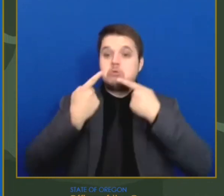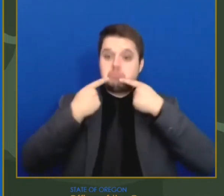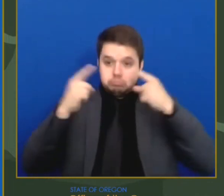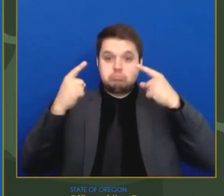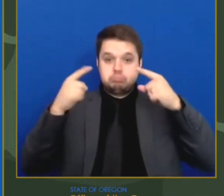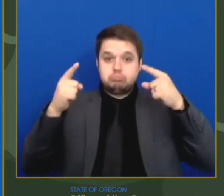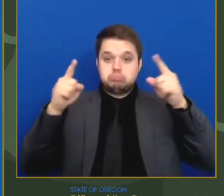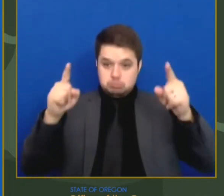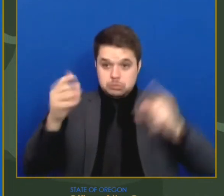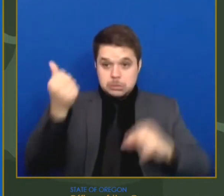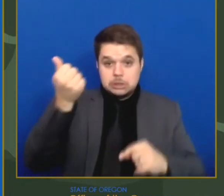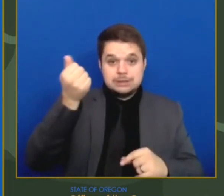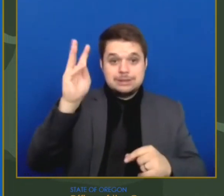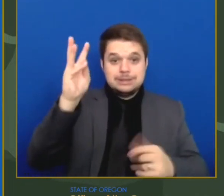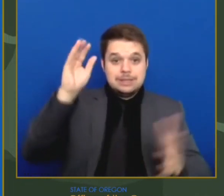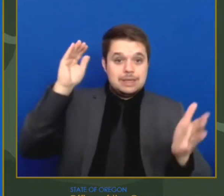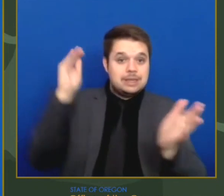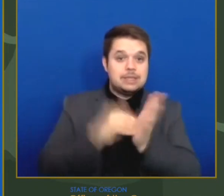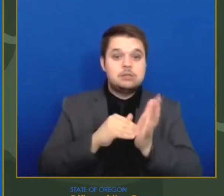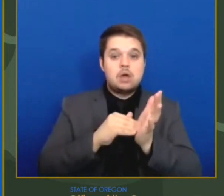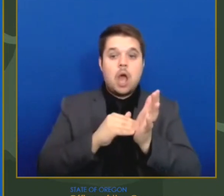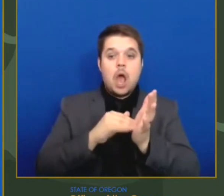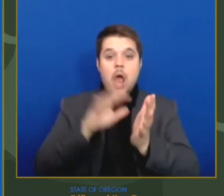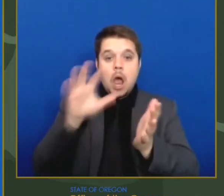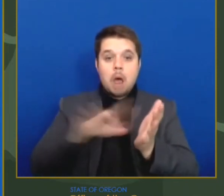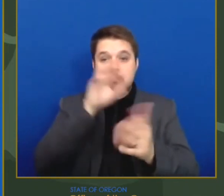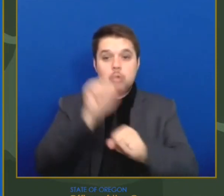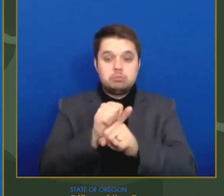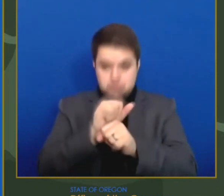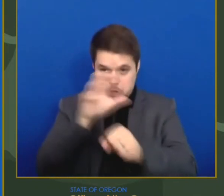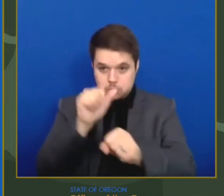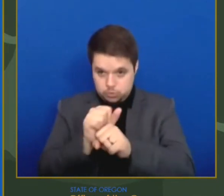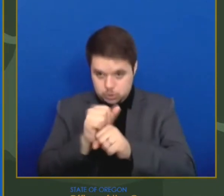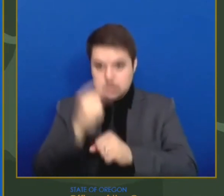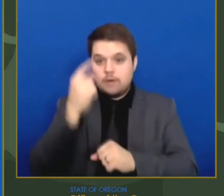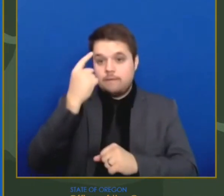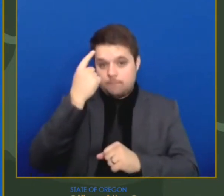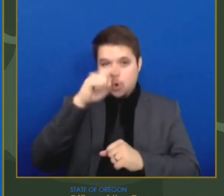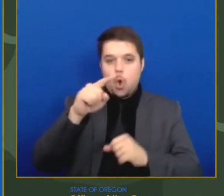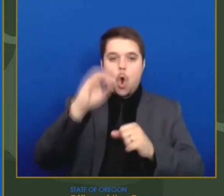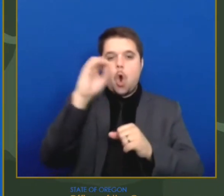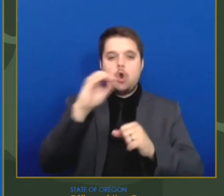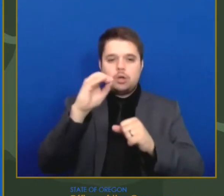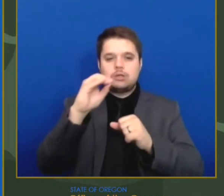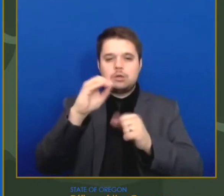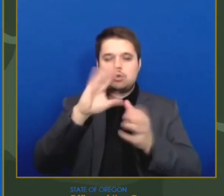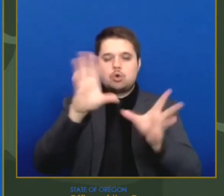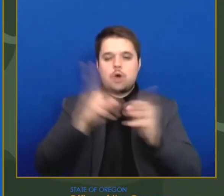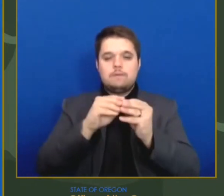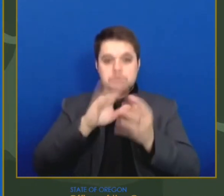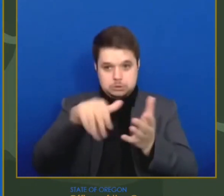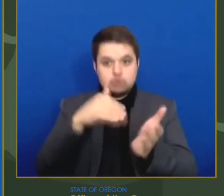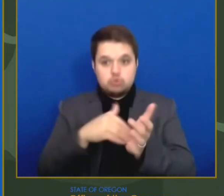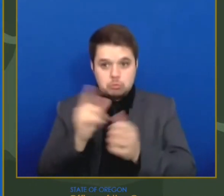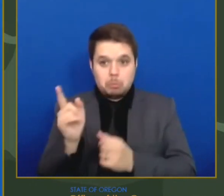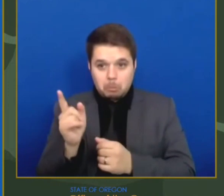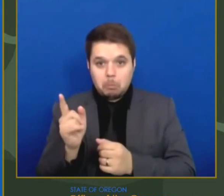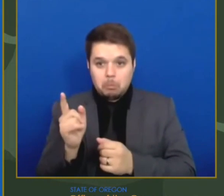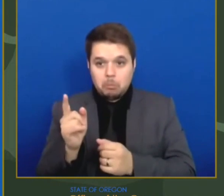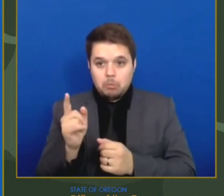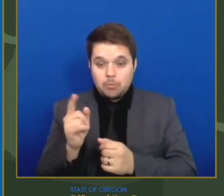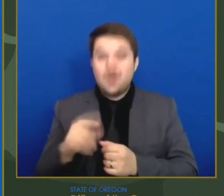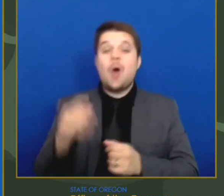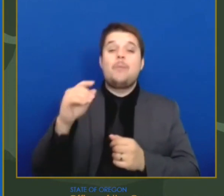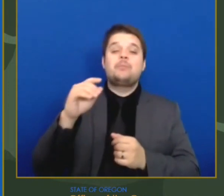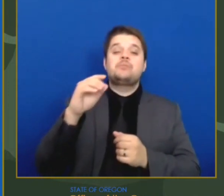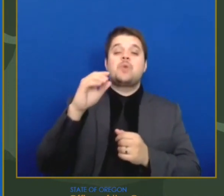scheduled this week at the Oregon Convention Center. To date, All for Oregon has delivered more than 160,000 vaccinations at the OCC